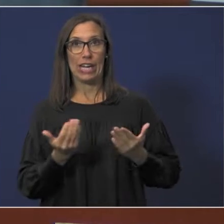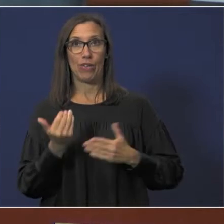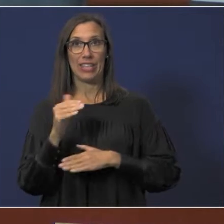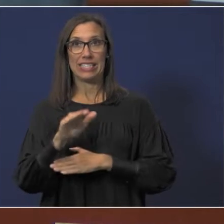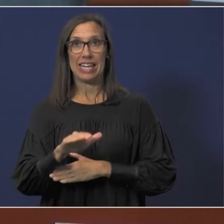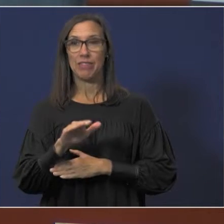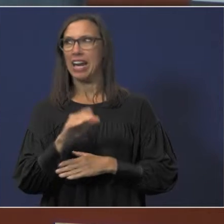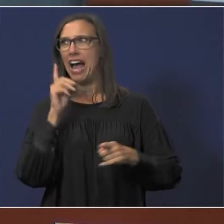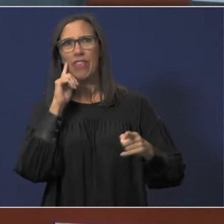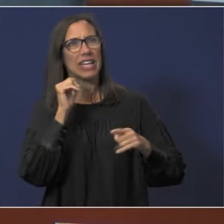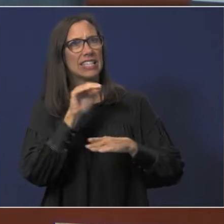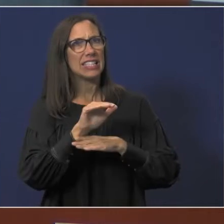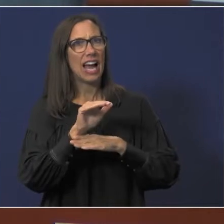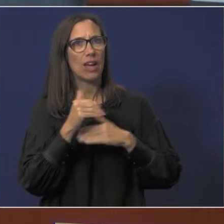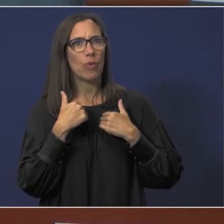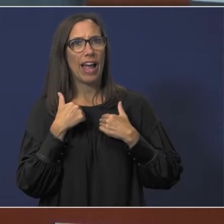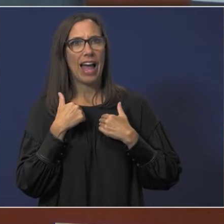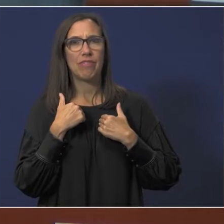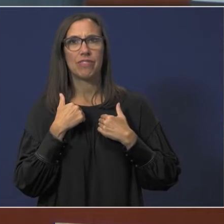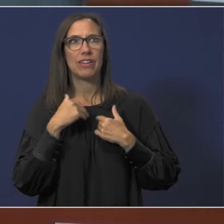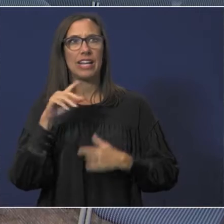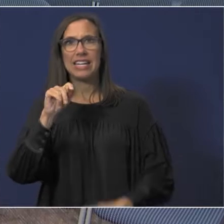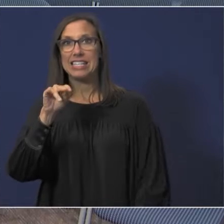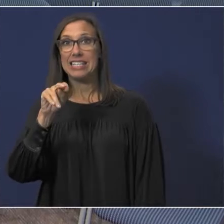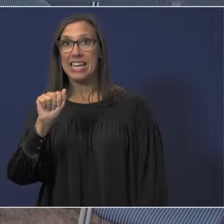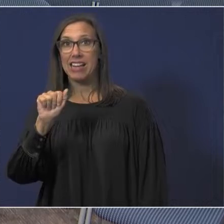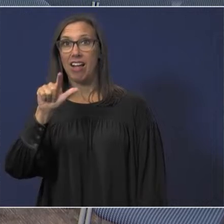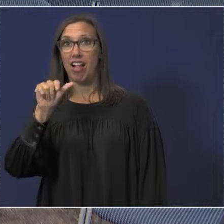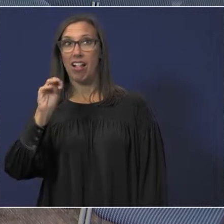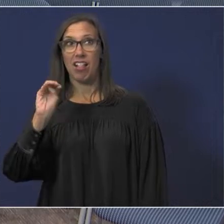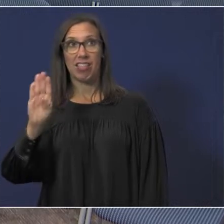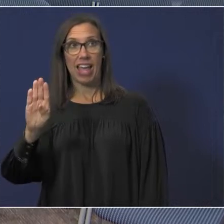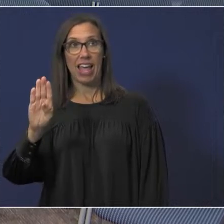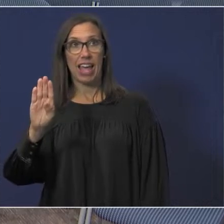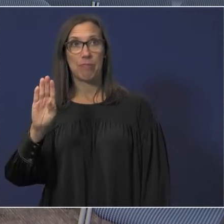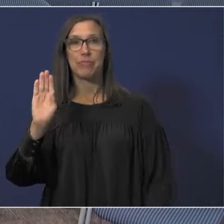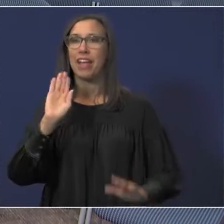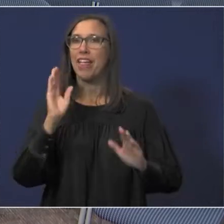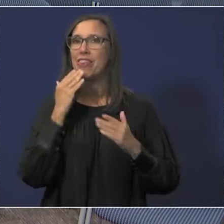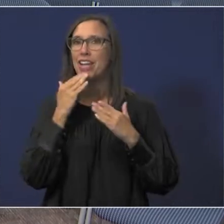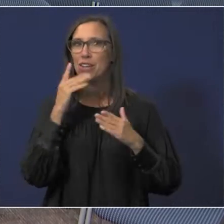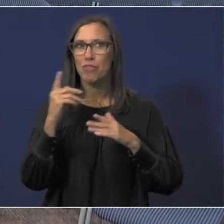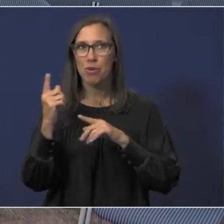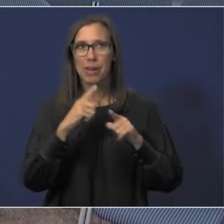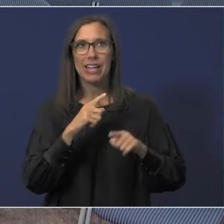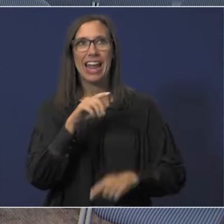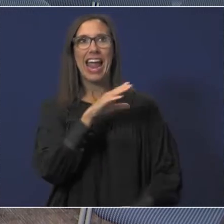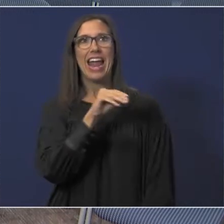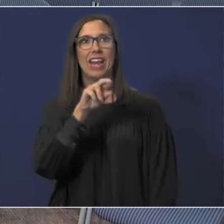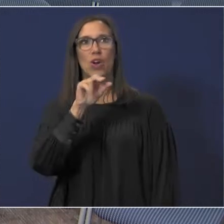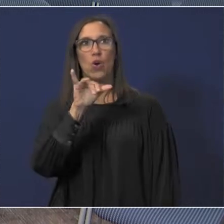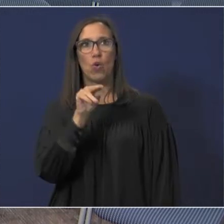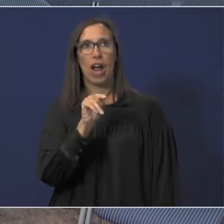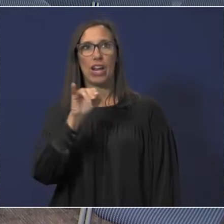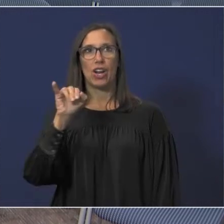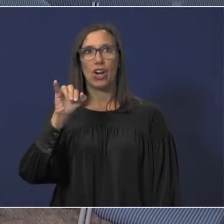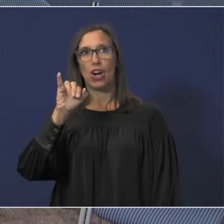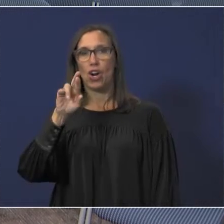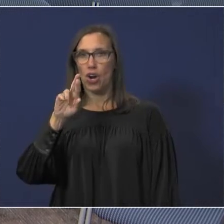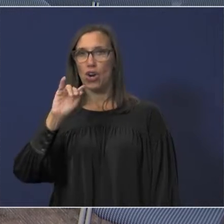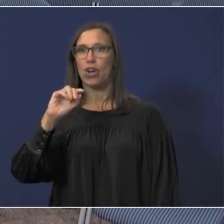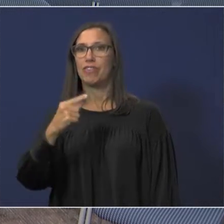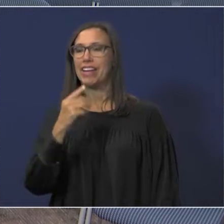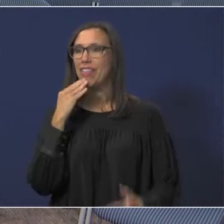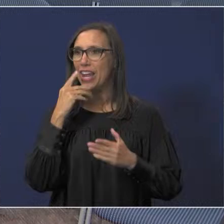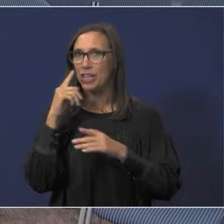evening. I think tonight we have Tana Lamb. Hello, Tana. Thank you for being here. And Ryan Irving. Ryan, thank you for being here.